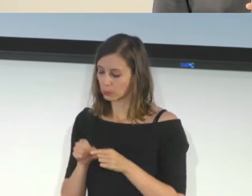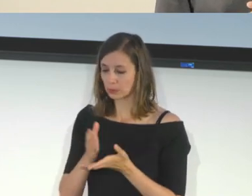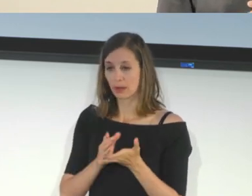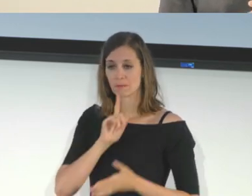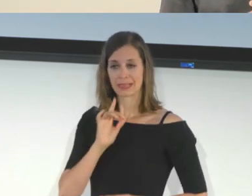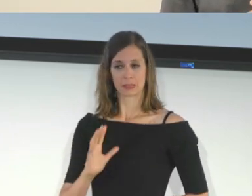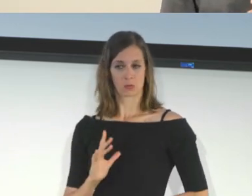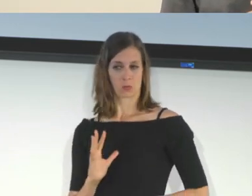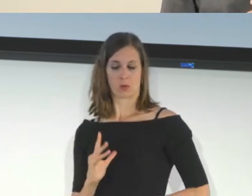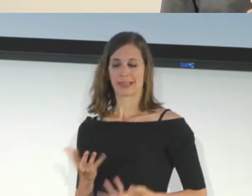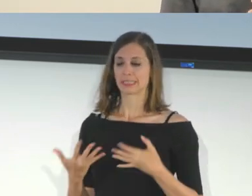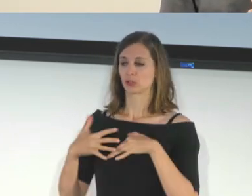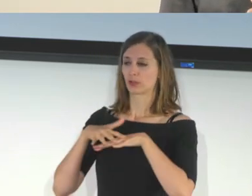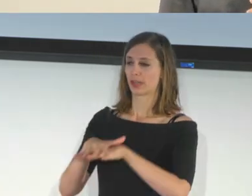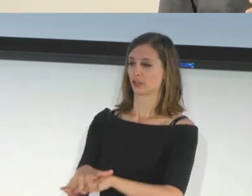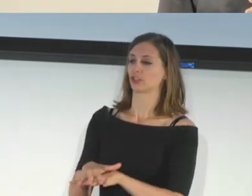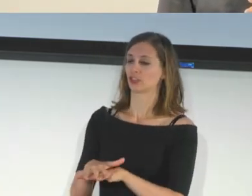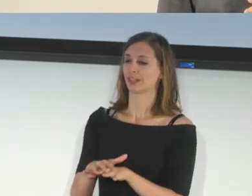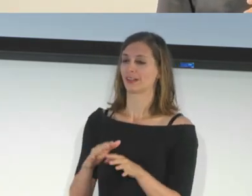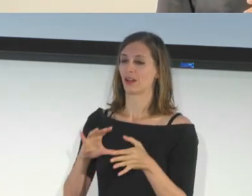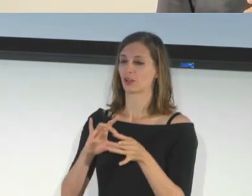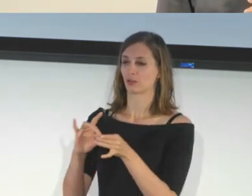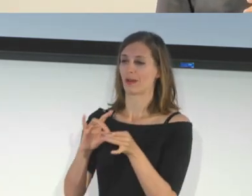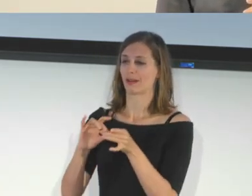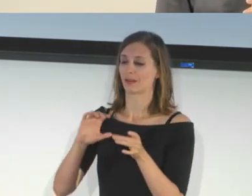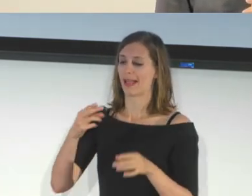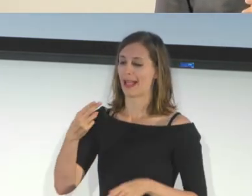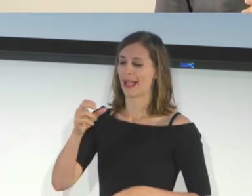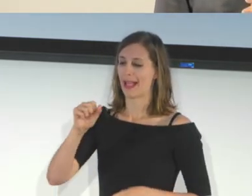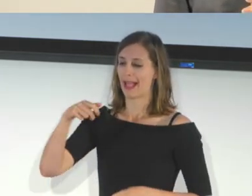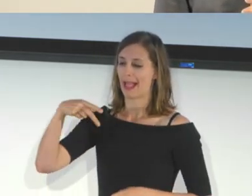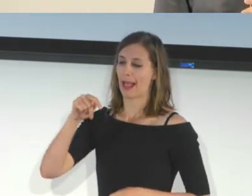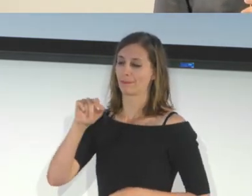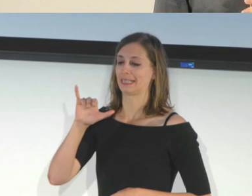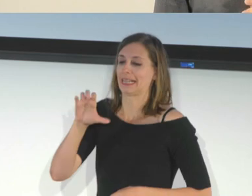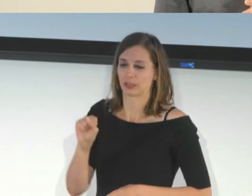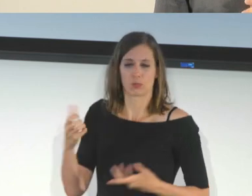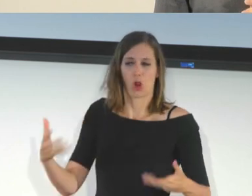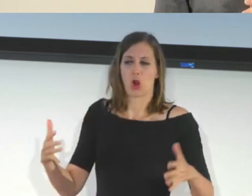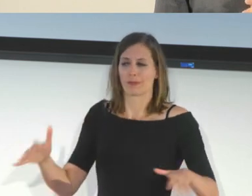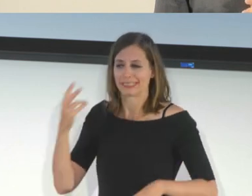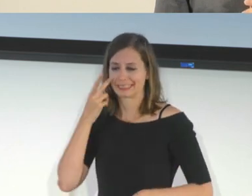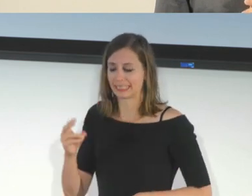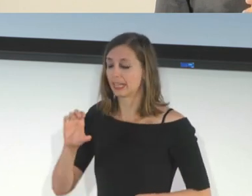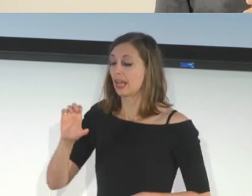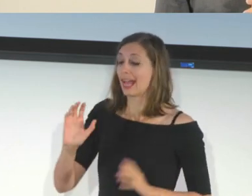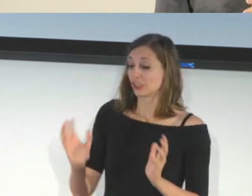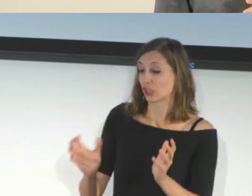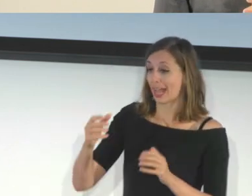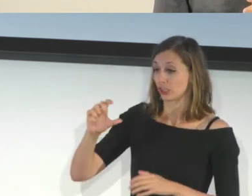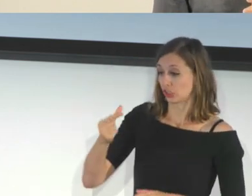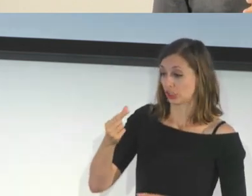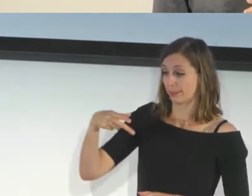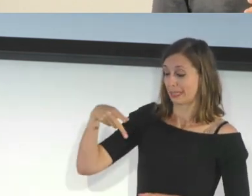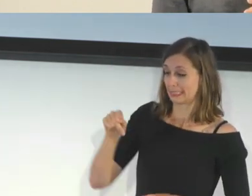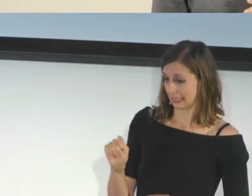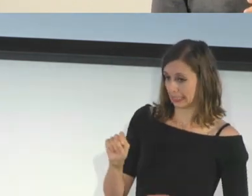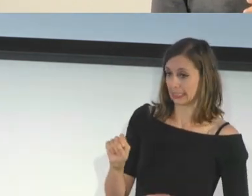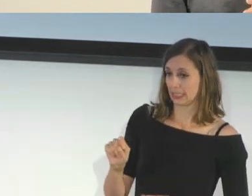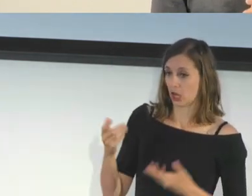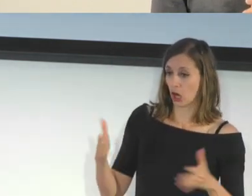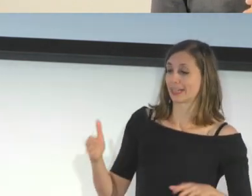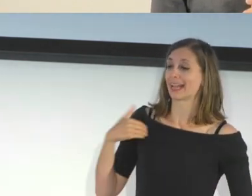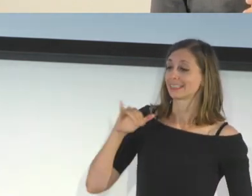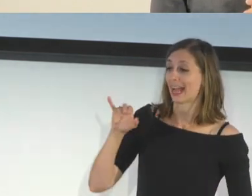integrations around haptics that we're already seeing. So ChatGPT now has an iOS